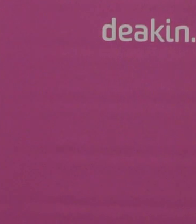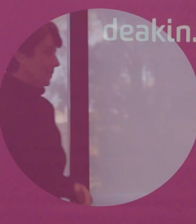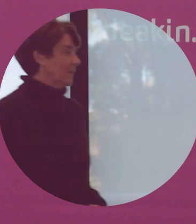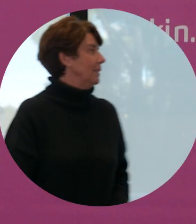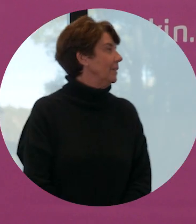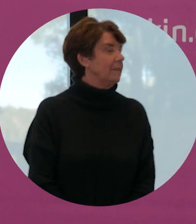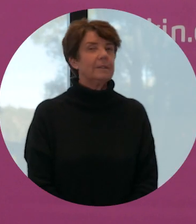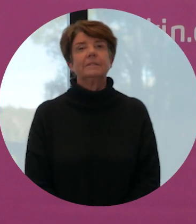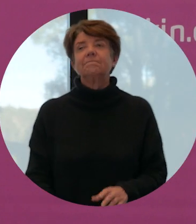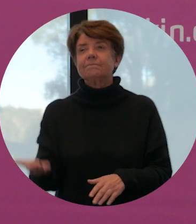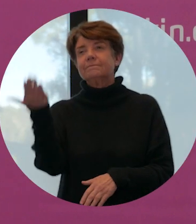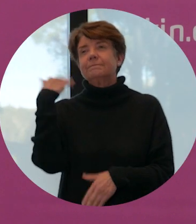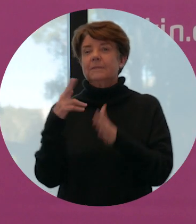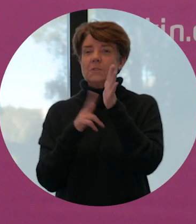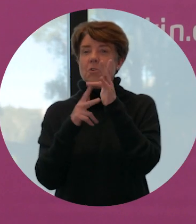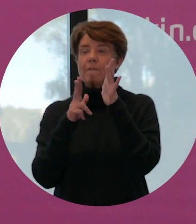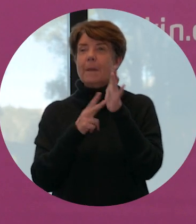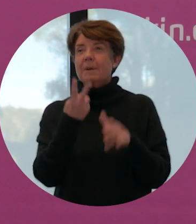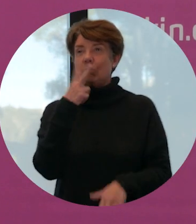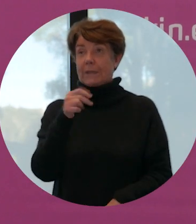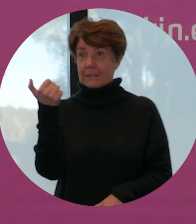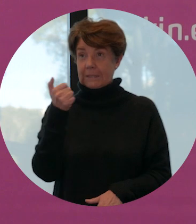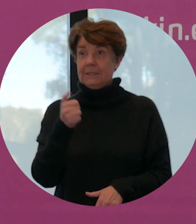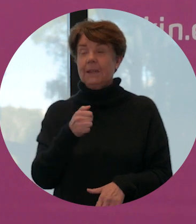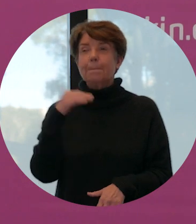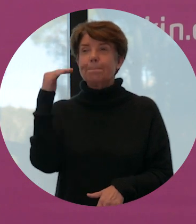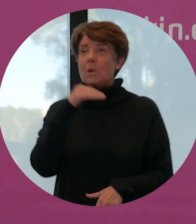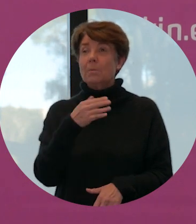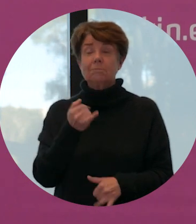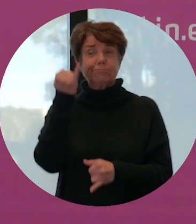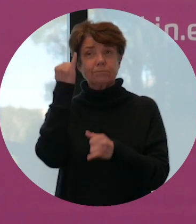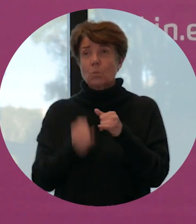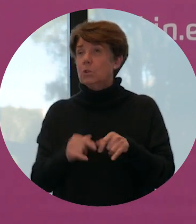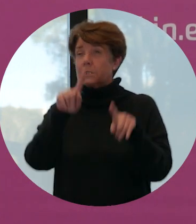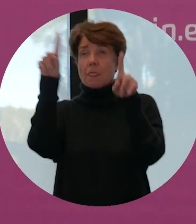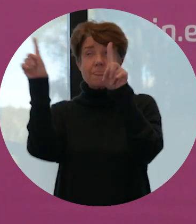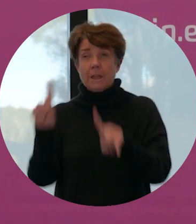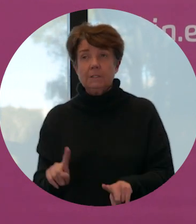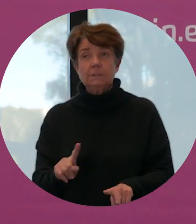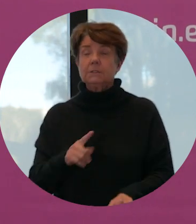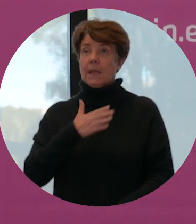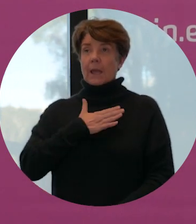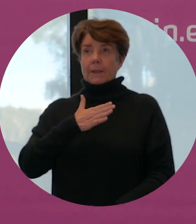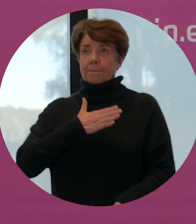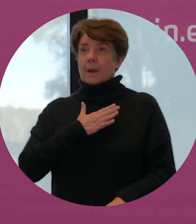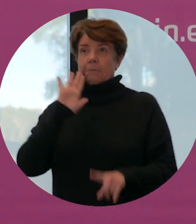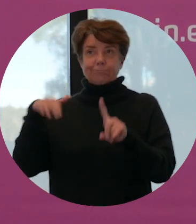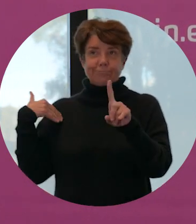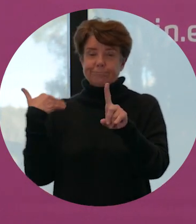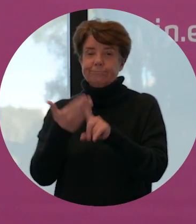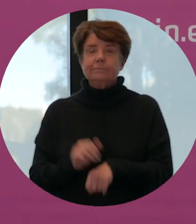On November 21, 2016, Melbourne experienced the worst thunderstorm asthma event in history.